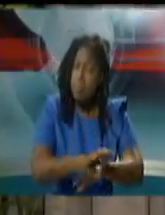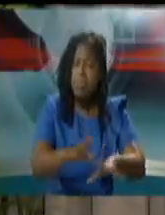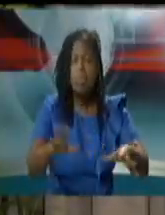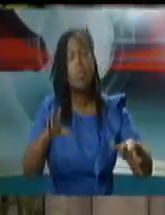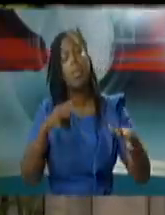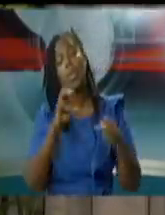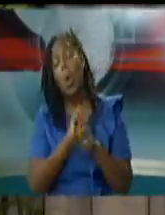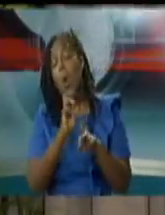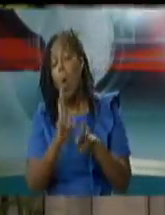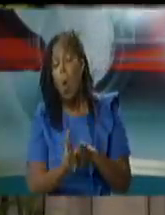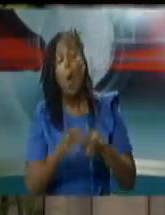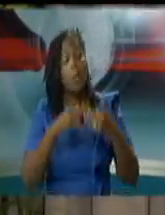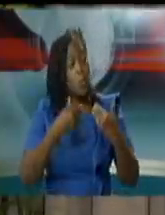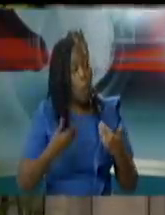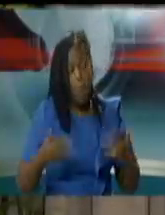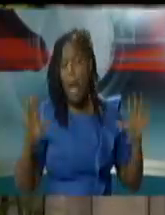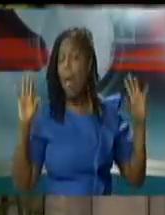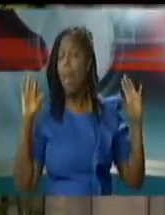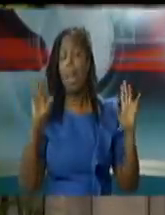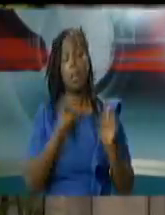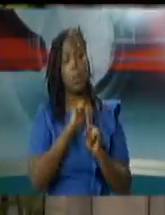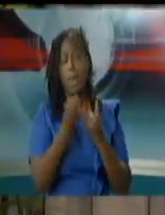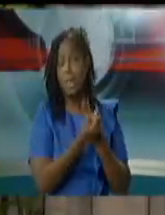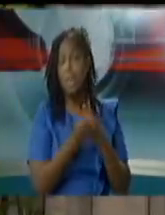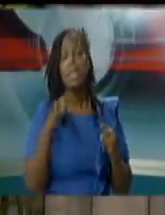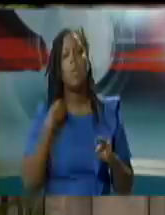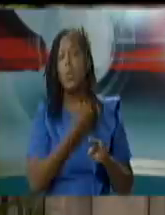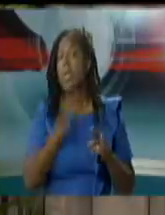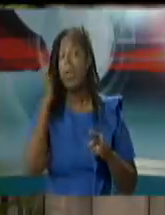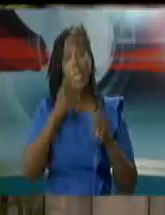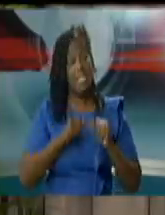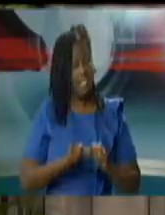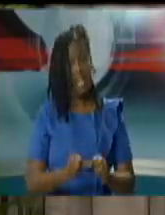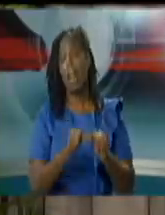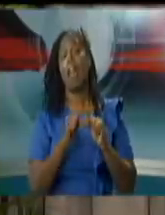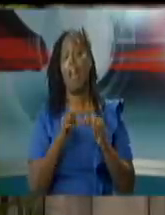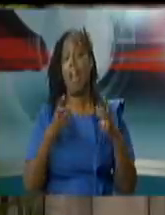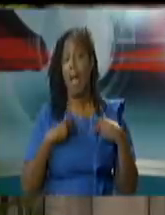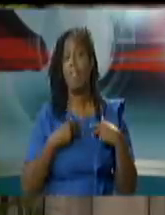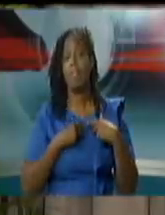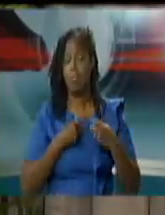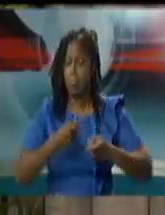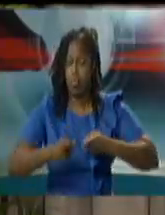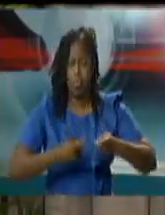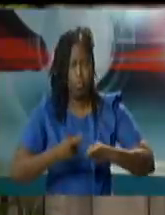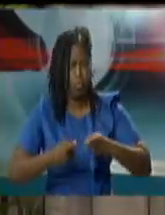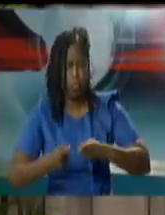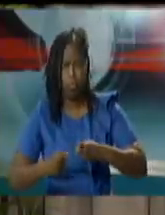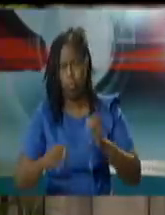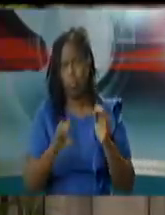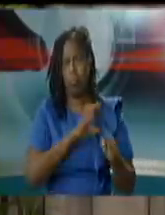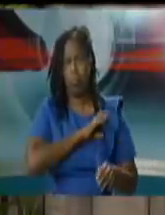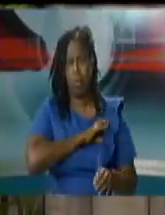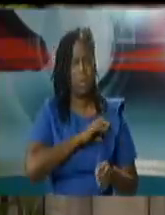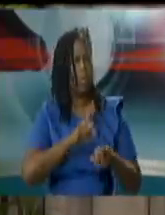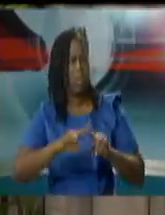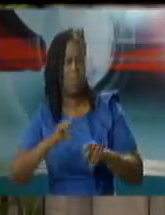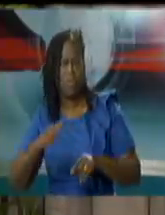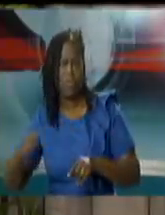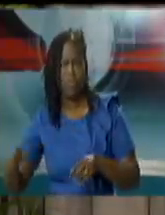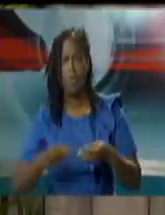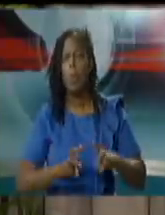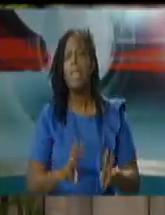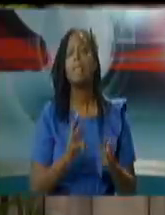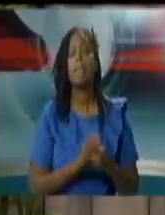it secondly essential workers so ministries are all essential workers and the public